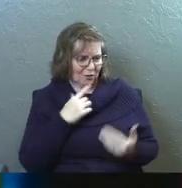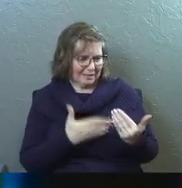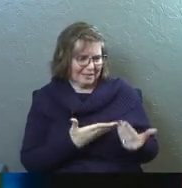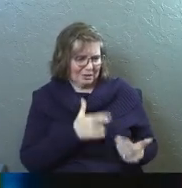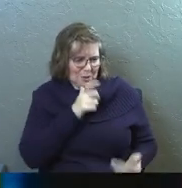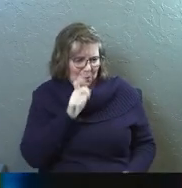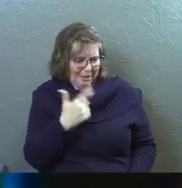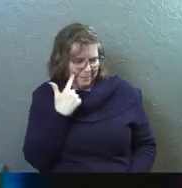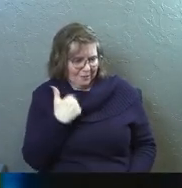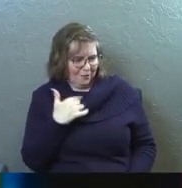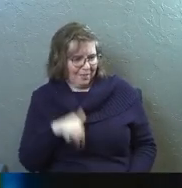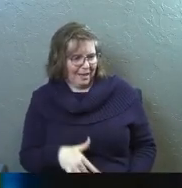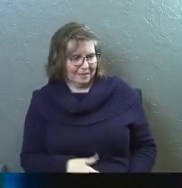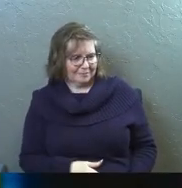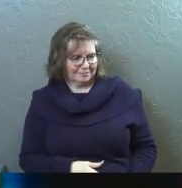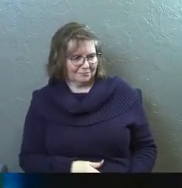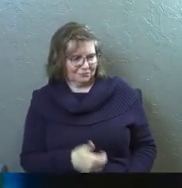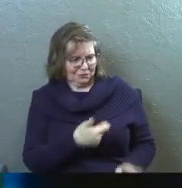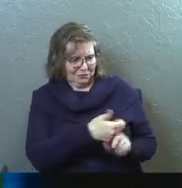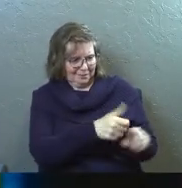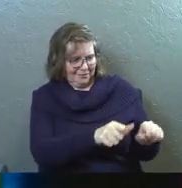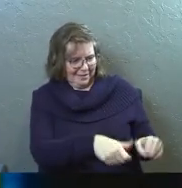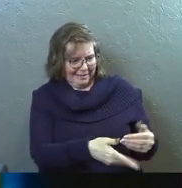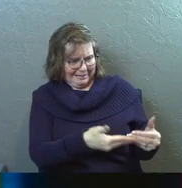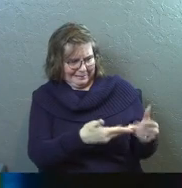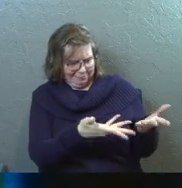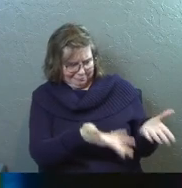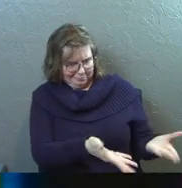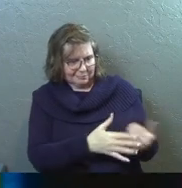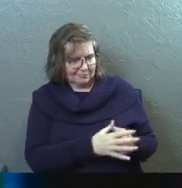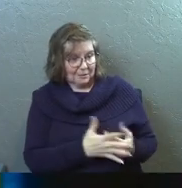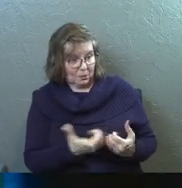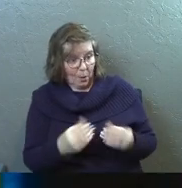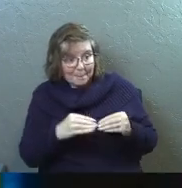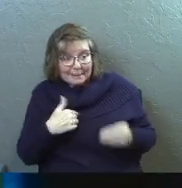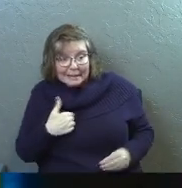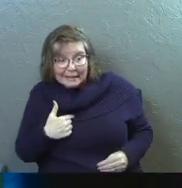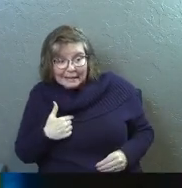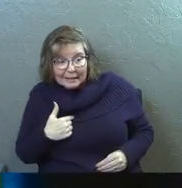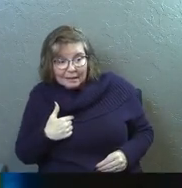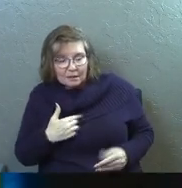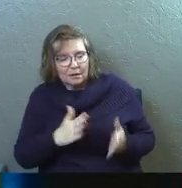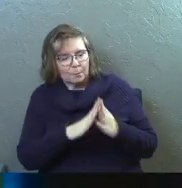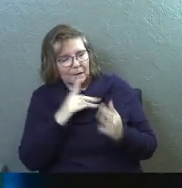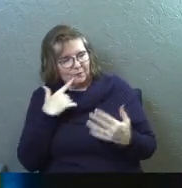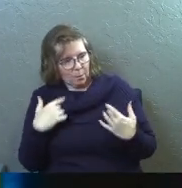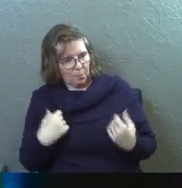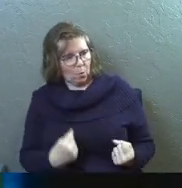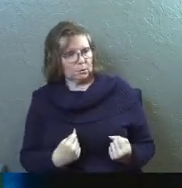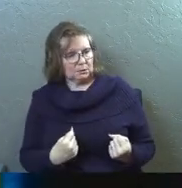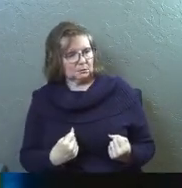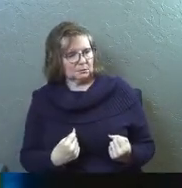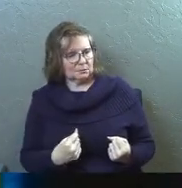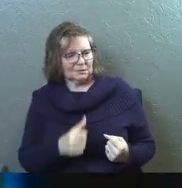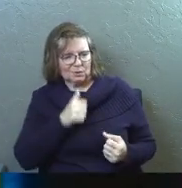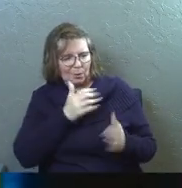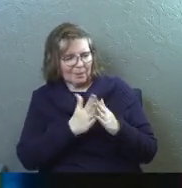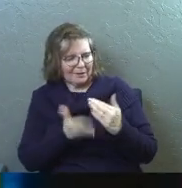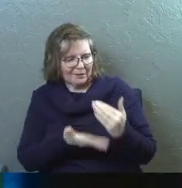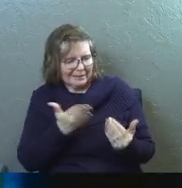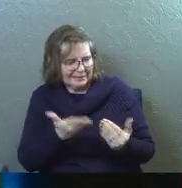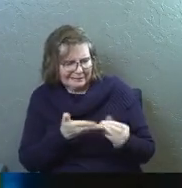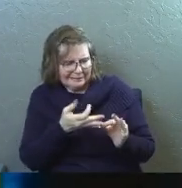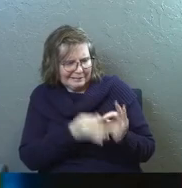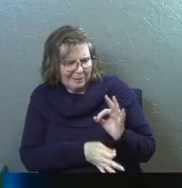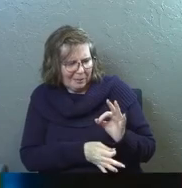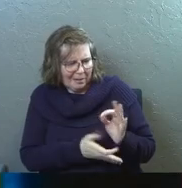You don't need me for that. So if you want more of me, pray for boldness. Don't pray for easy. Don't pray